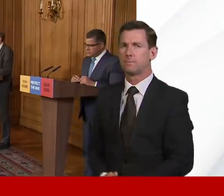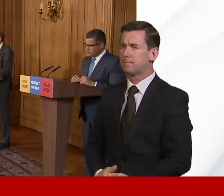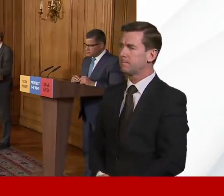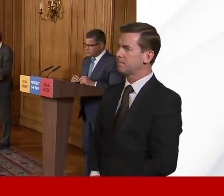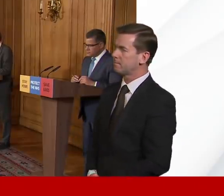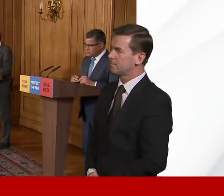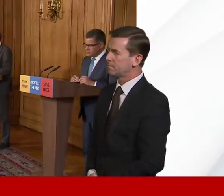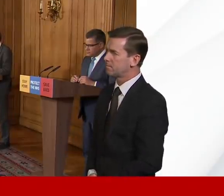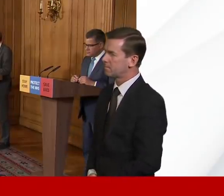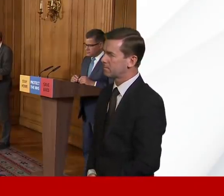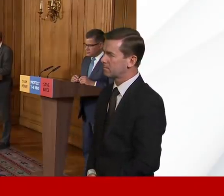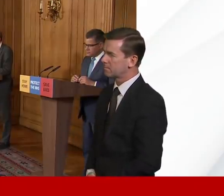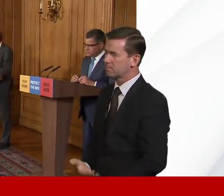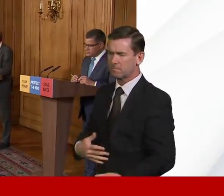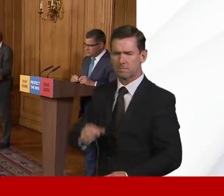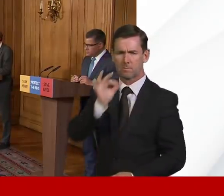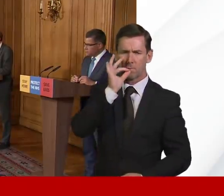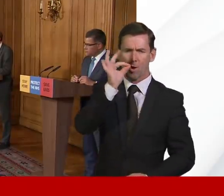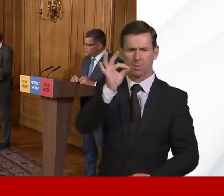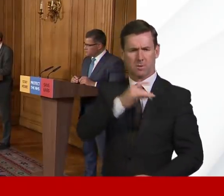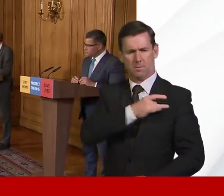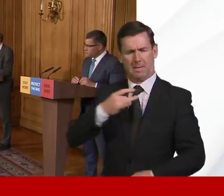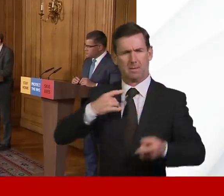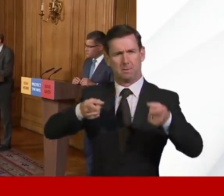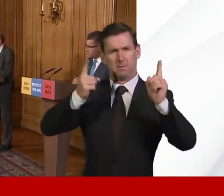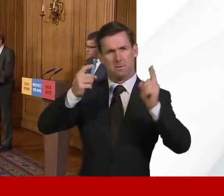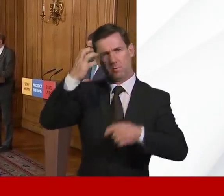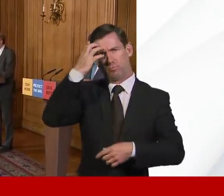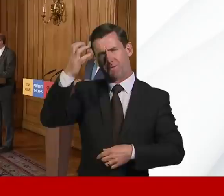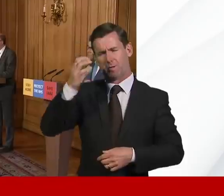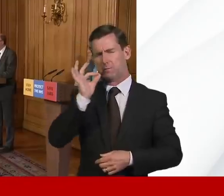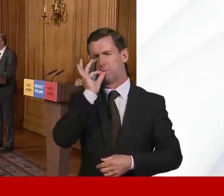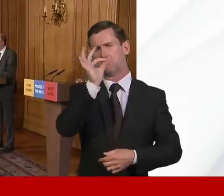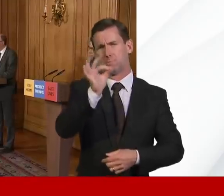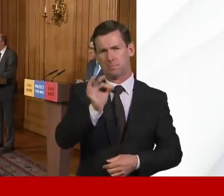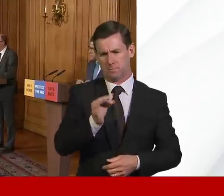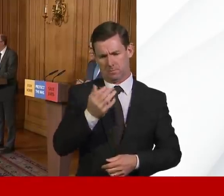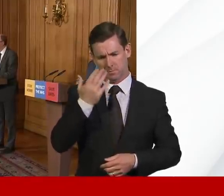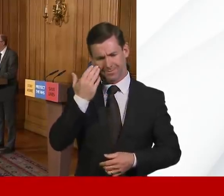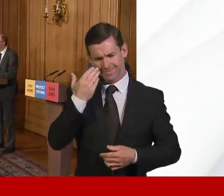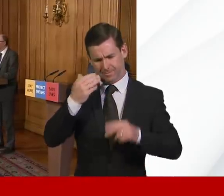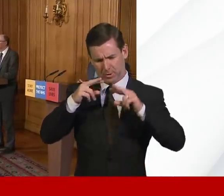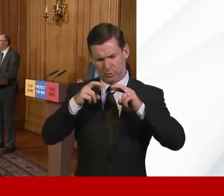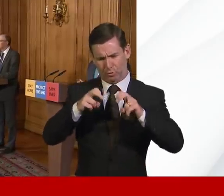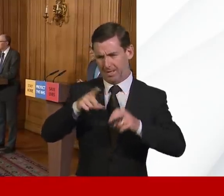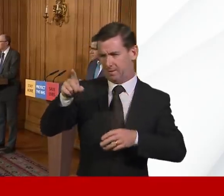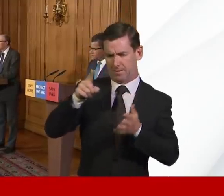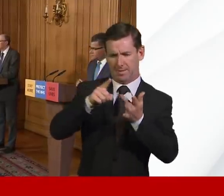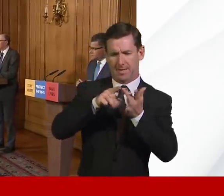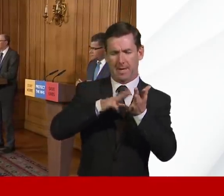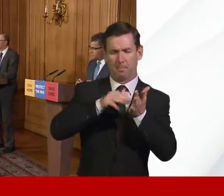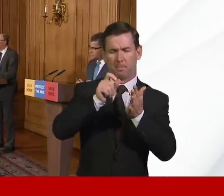Professor Powers, first of all, on the subject of the latest study by Imperial College, suggesting